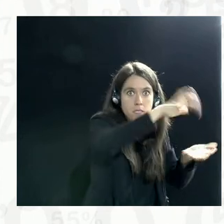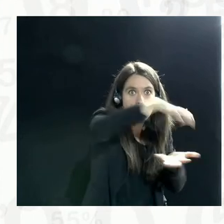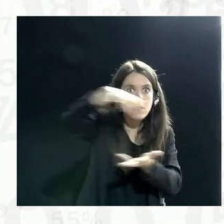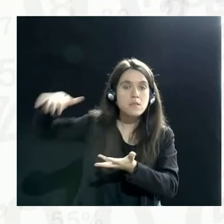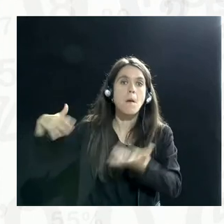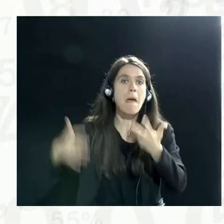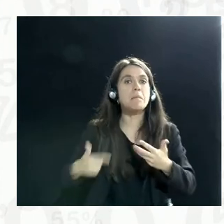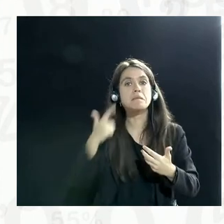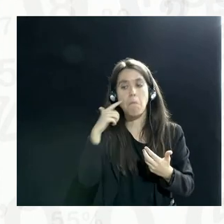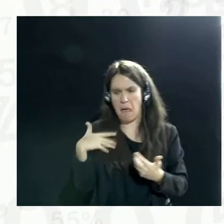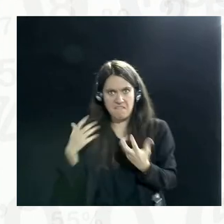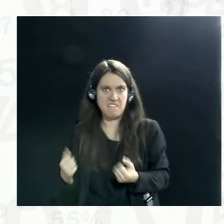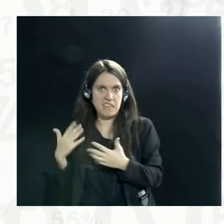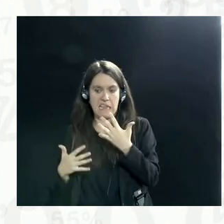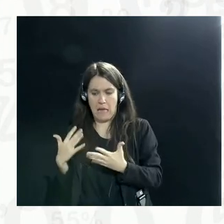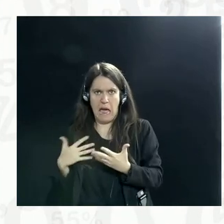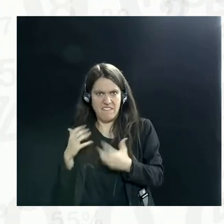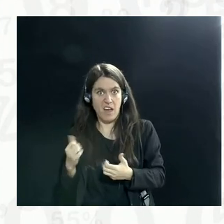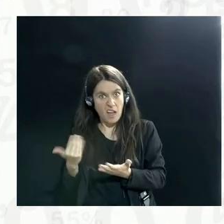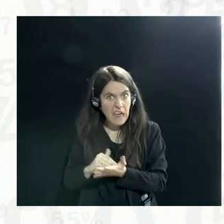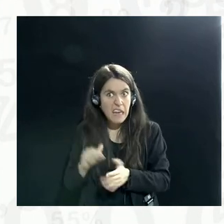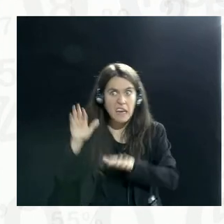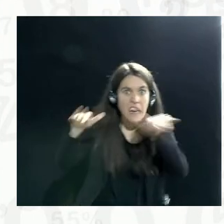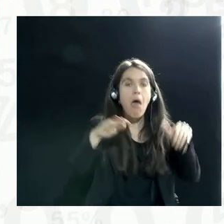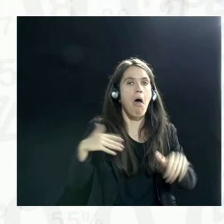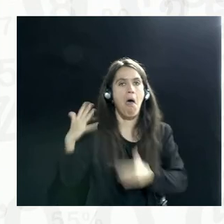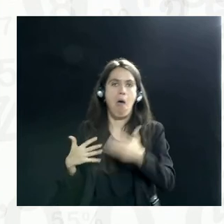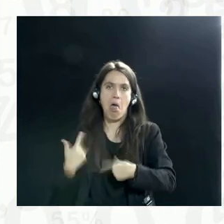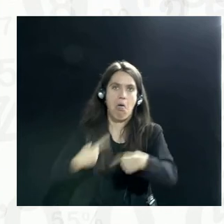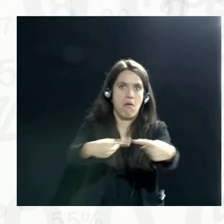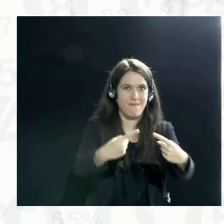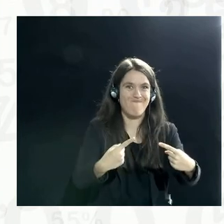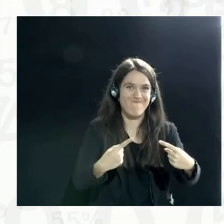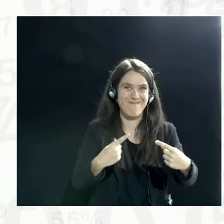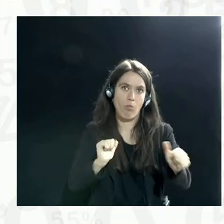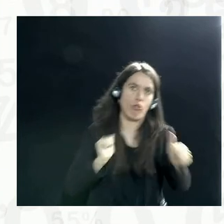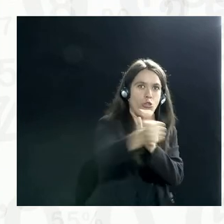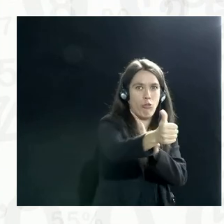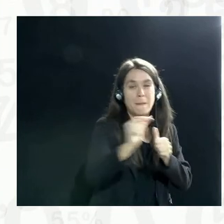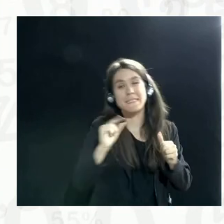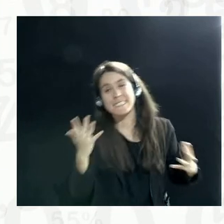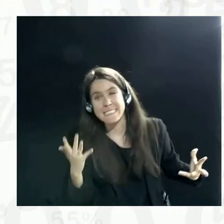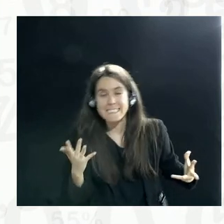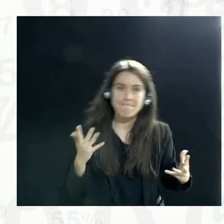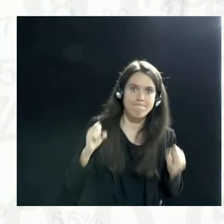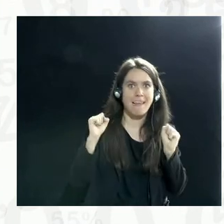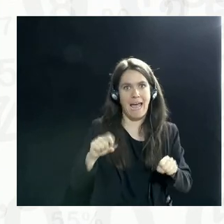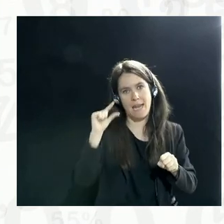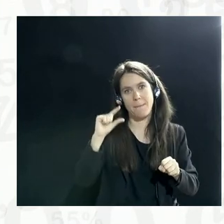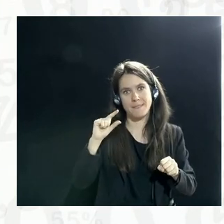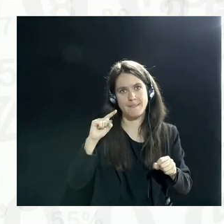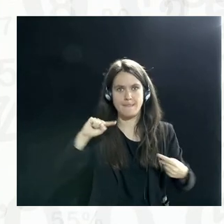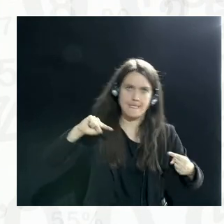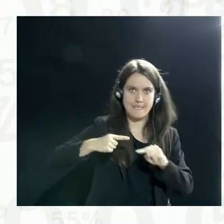I just take this data and use it for my own purposes? And that leads to all kinds of other problems and harms emanating from this kind of behavior.